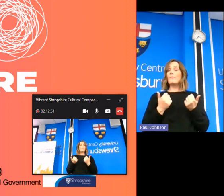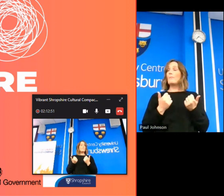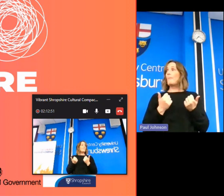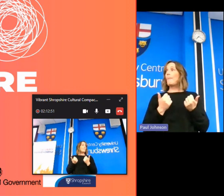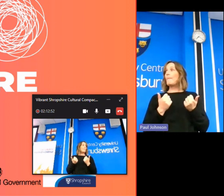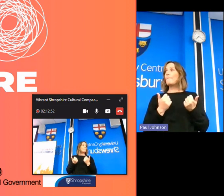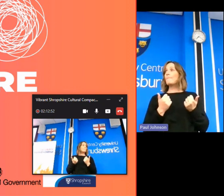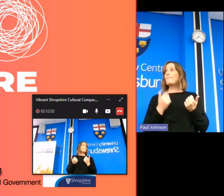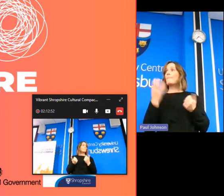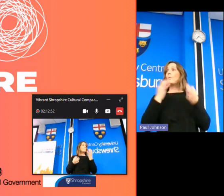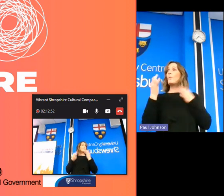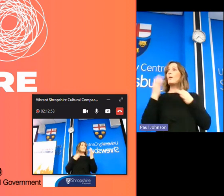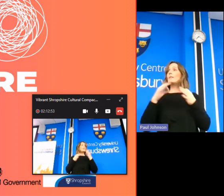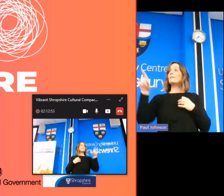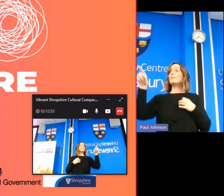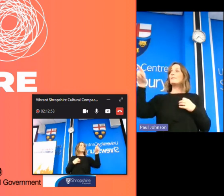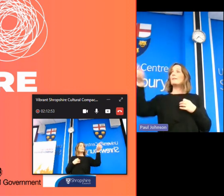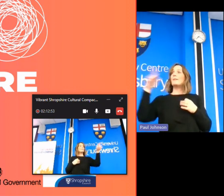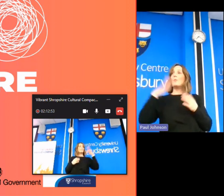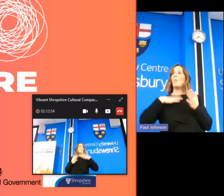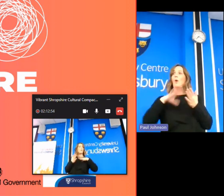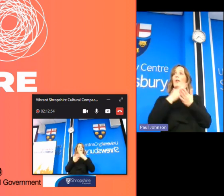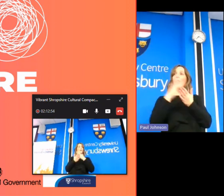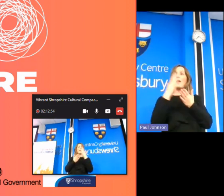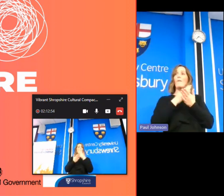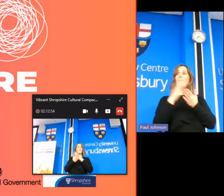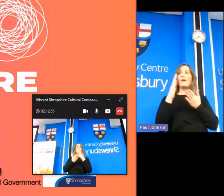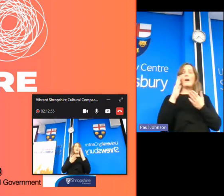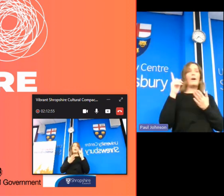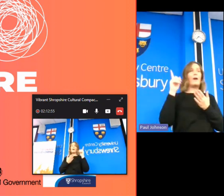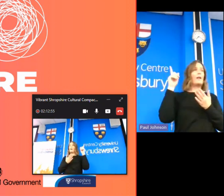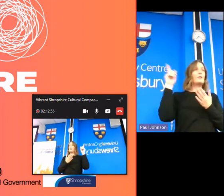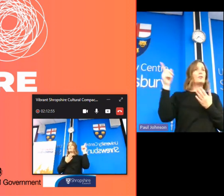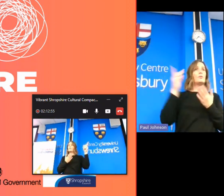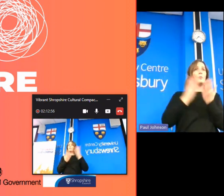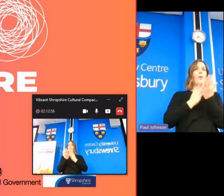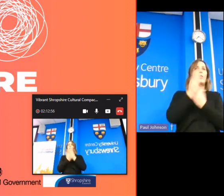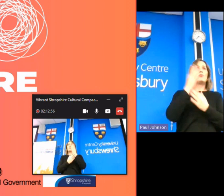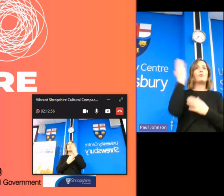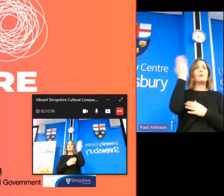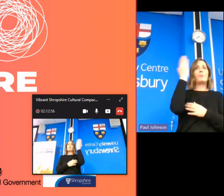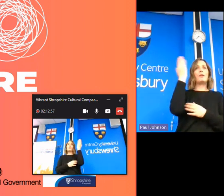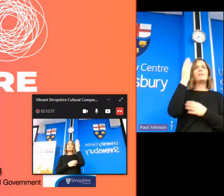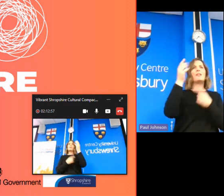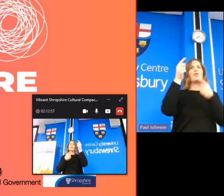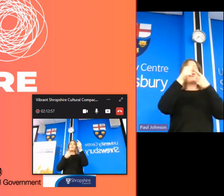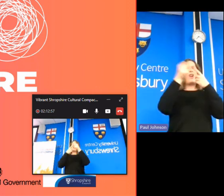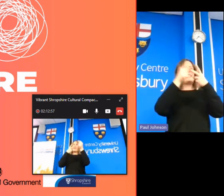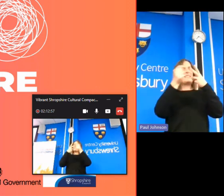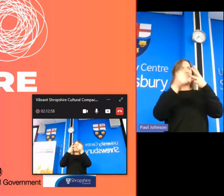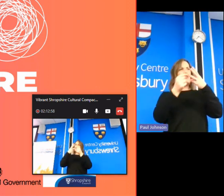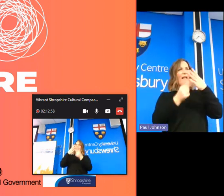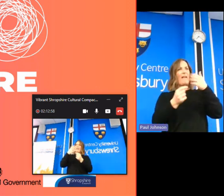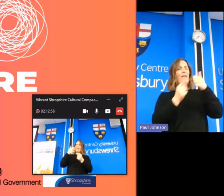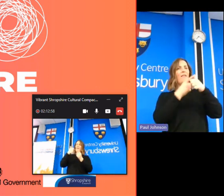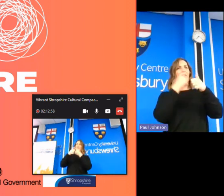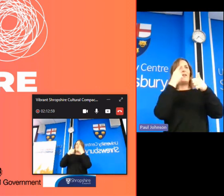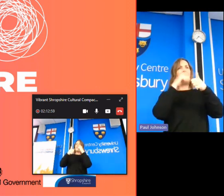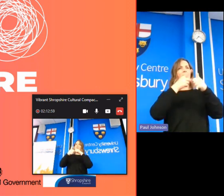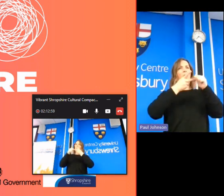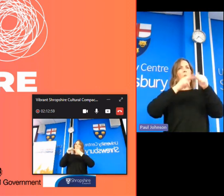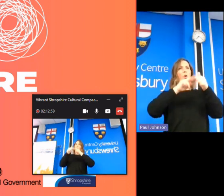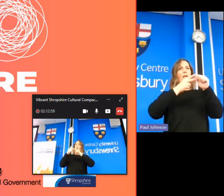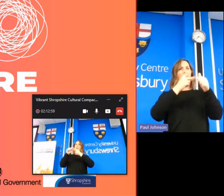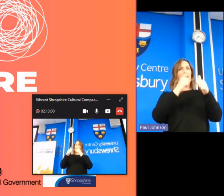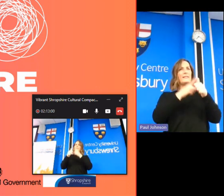questions yes let's just clarify i mean as you went through that presentation obviously there's a number of criteria yes organizations was a key